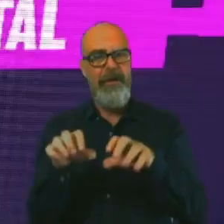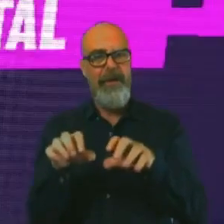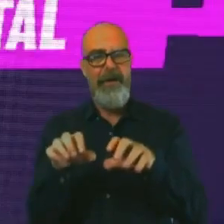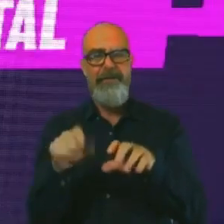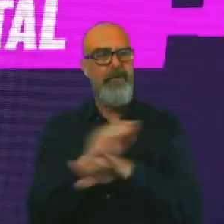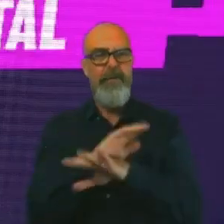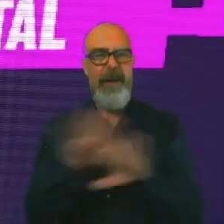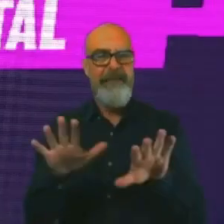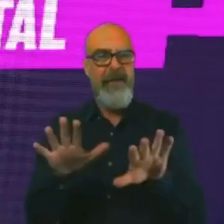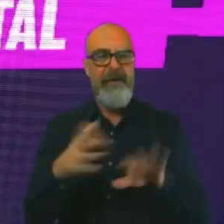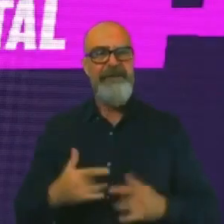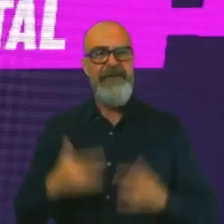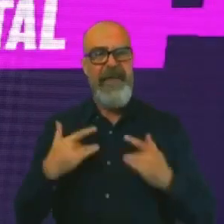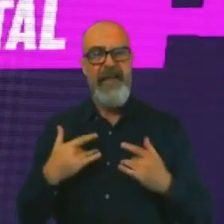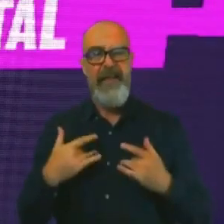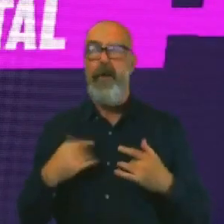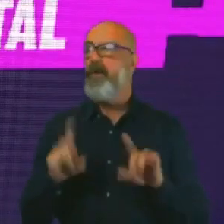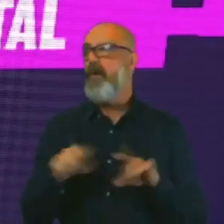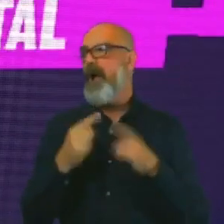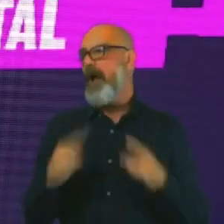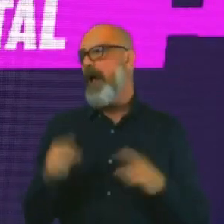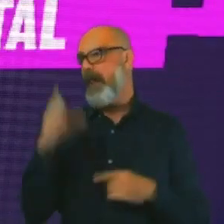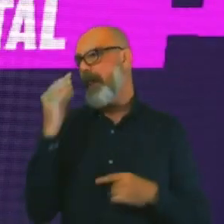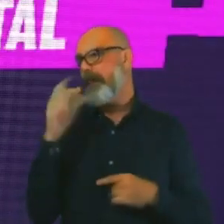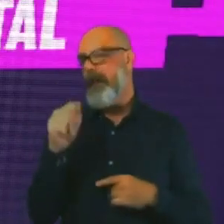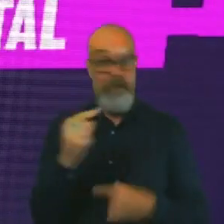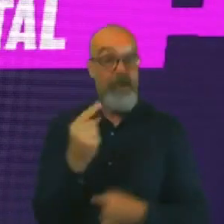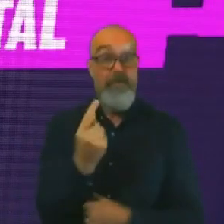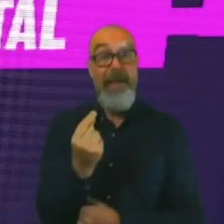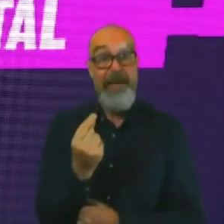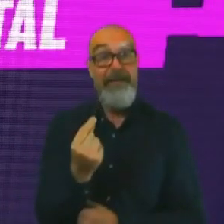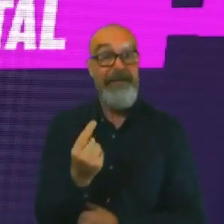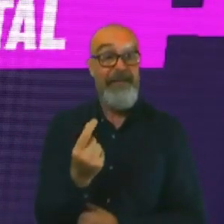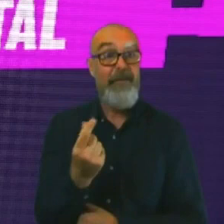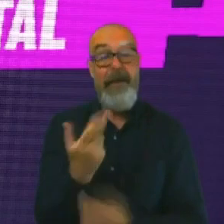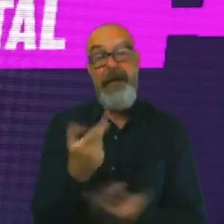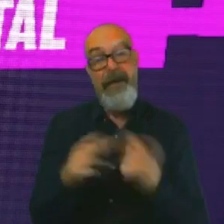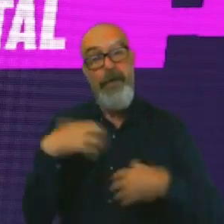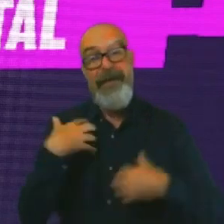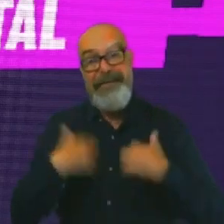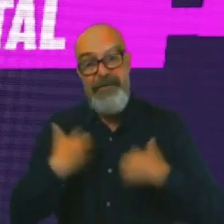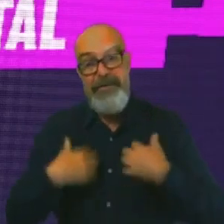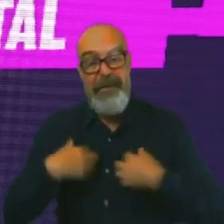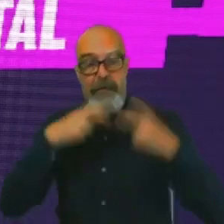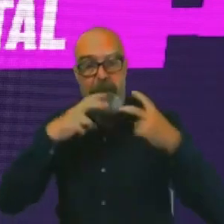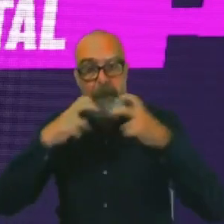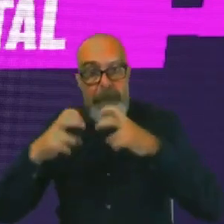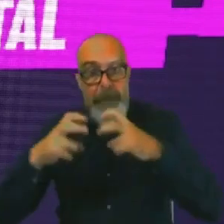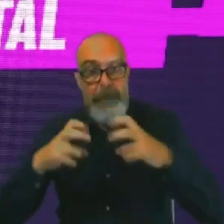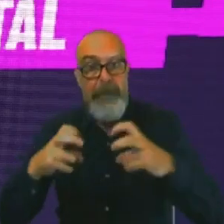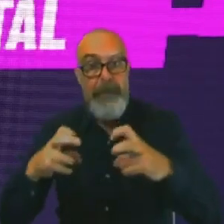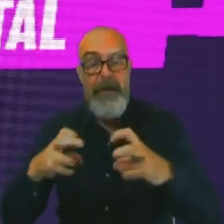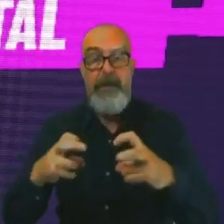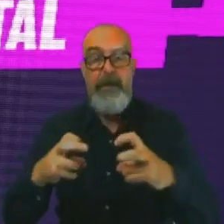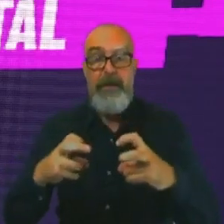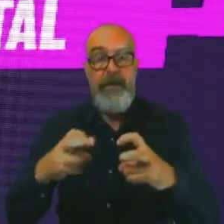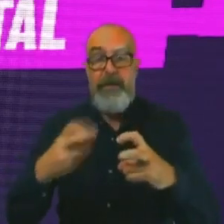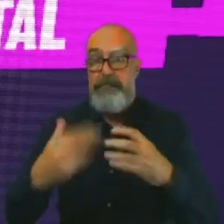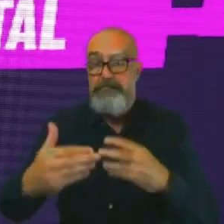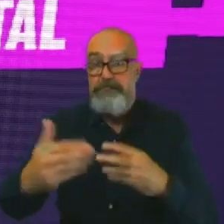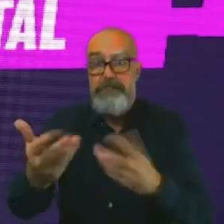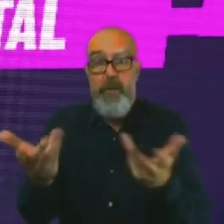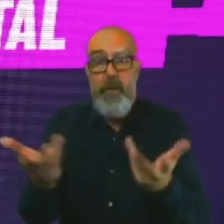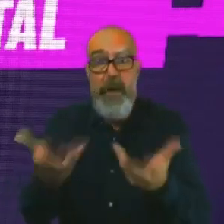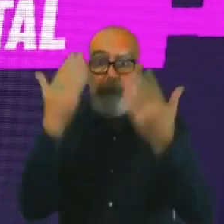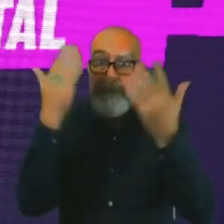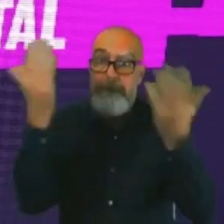think you can or cannot learn. Just have an interest, be curious and, you know, who knows where it could take you. Thank you.